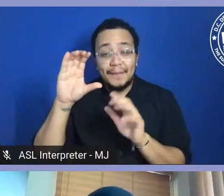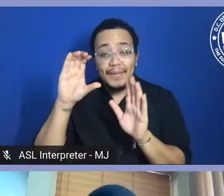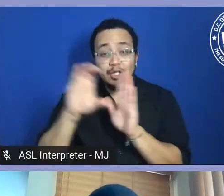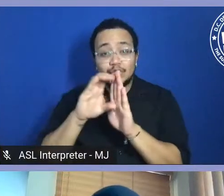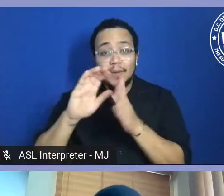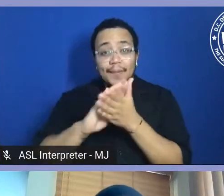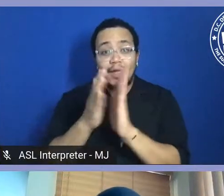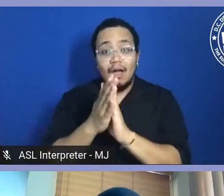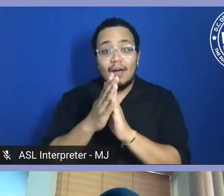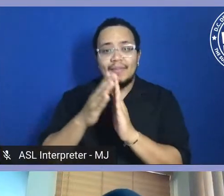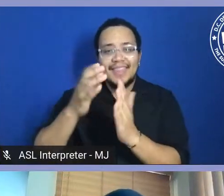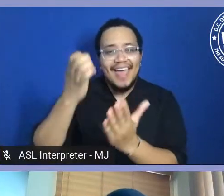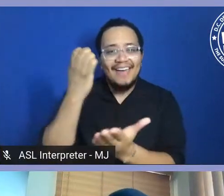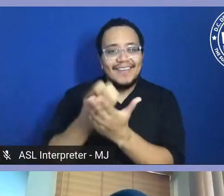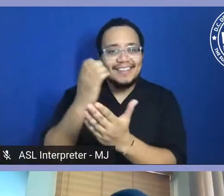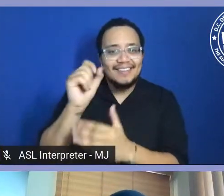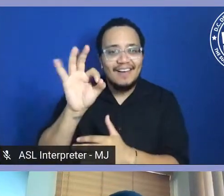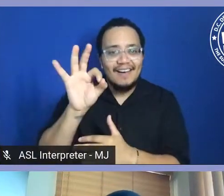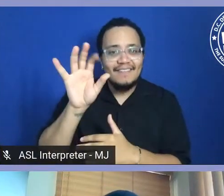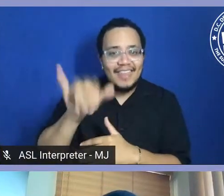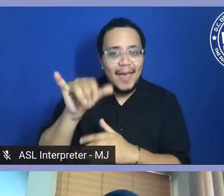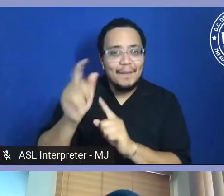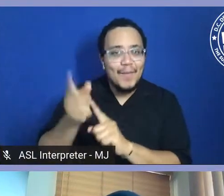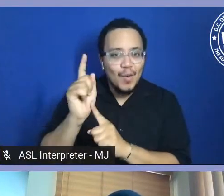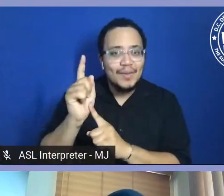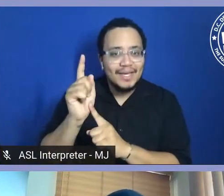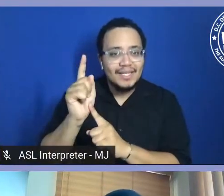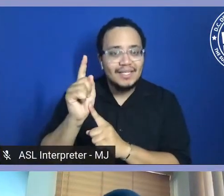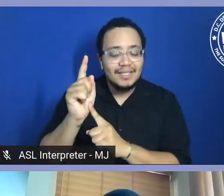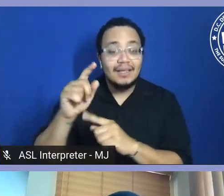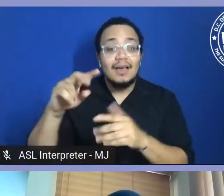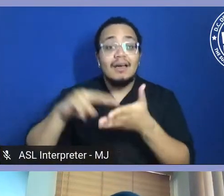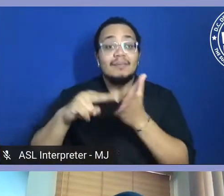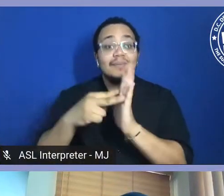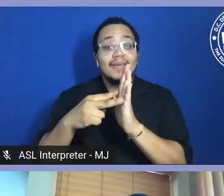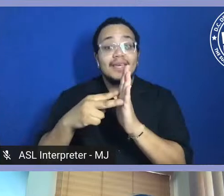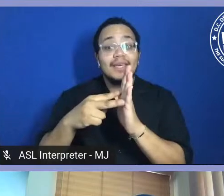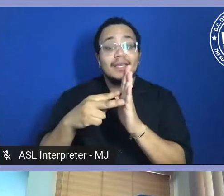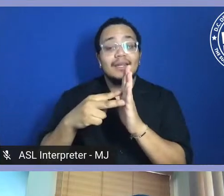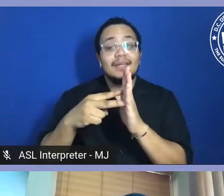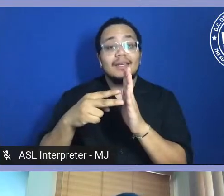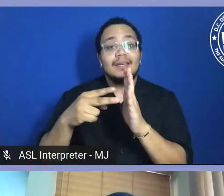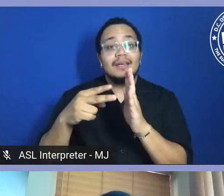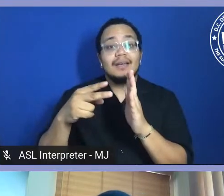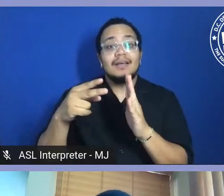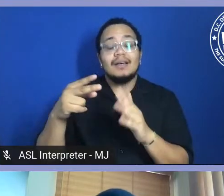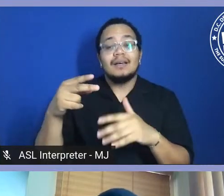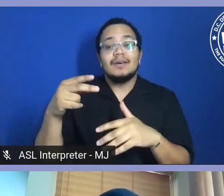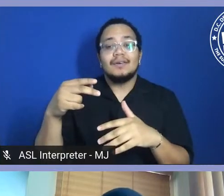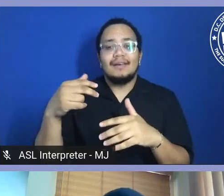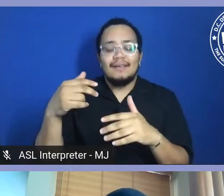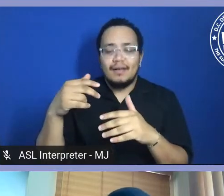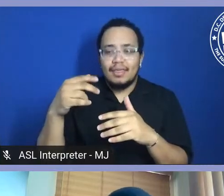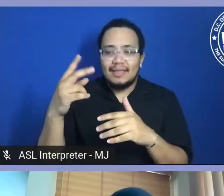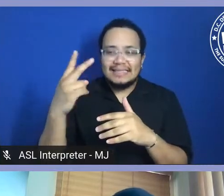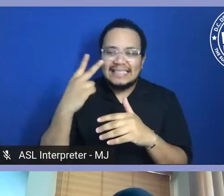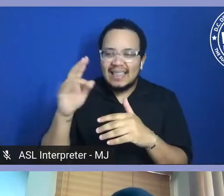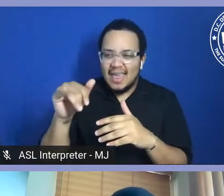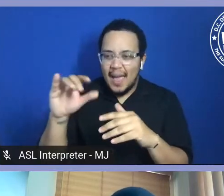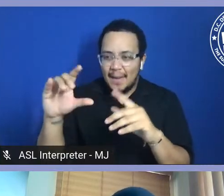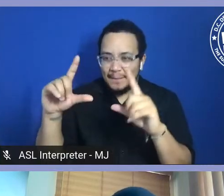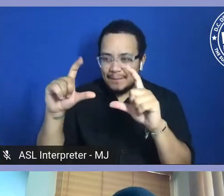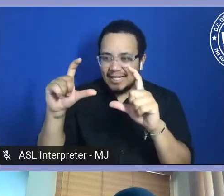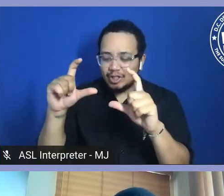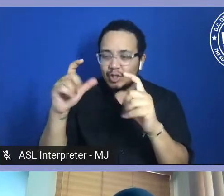like, without, without that ability, without that, that timeframe to actually, you know, look at a moment. And again, it's